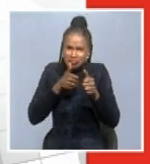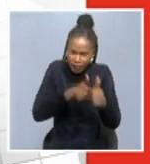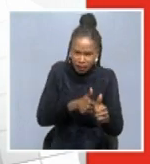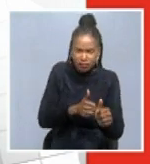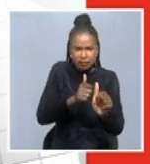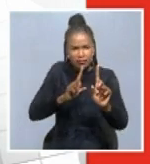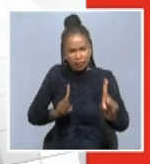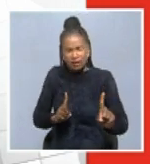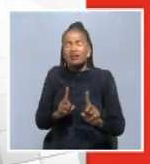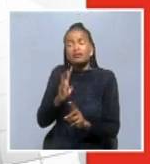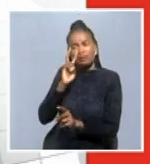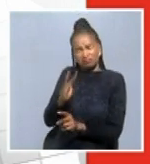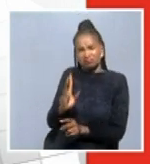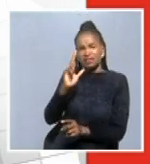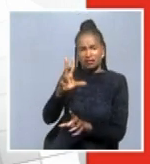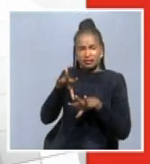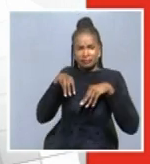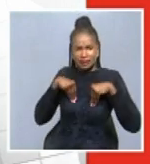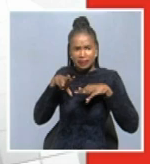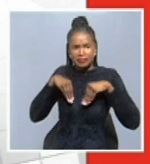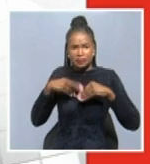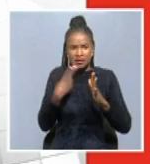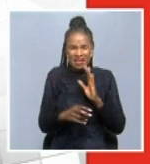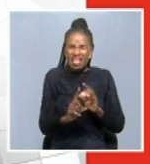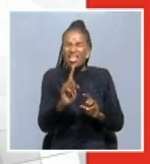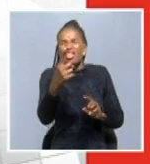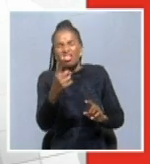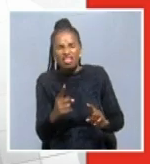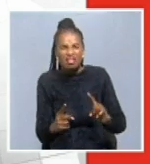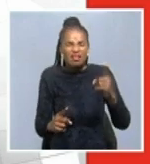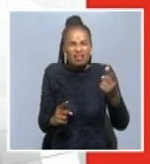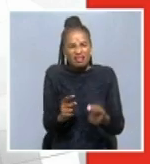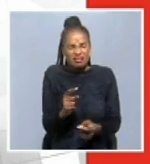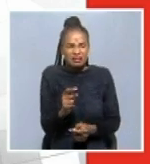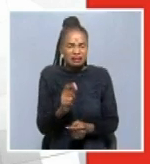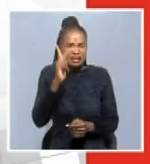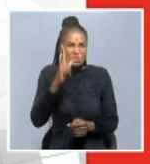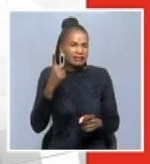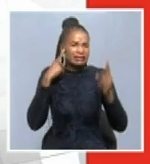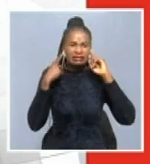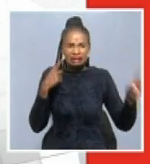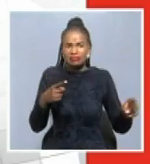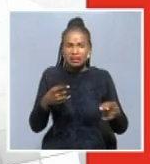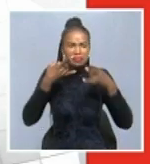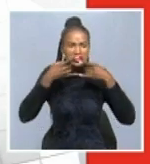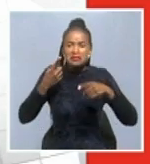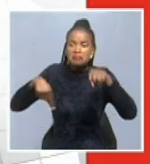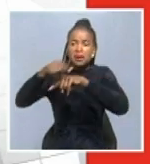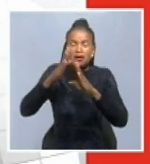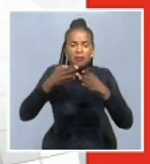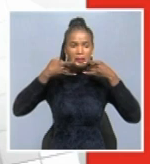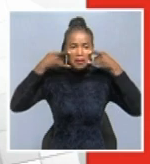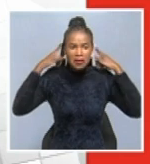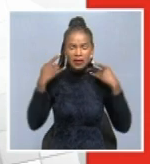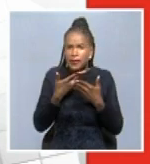adhering to it here and there, but then you find one or two that are still not wearing masks and also still